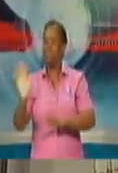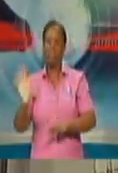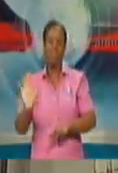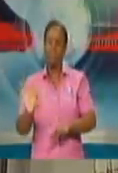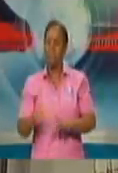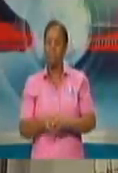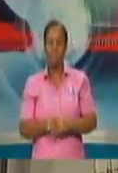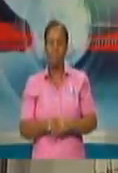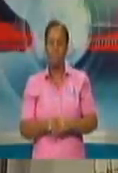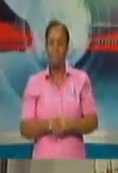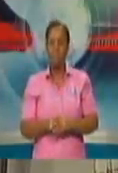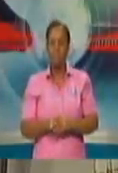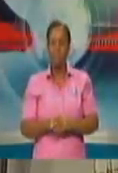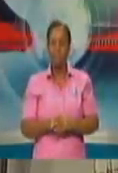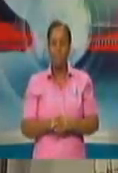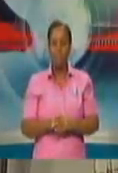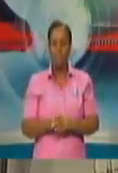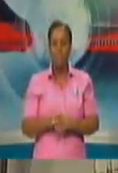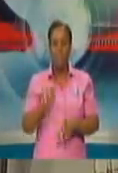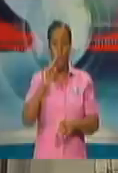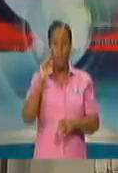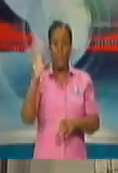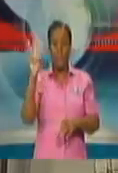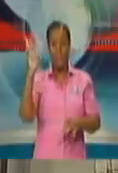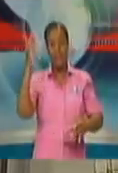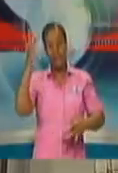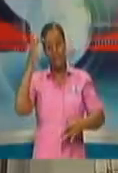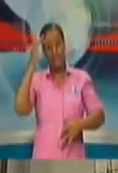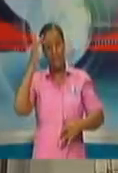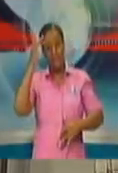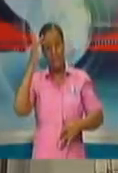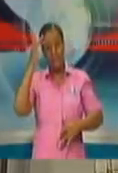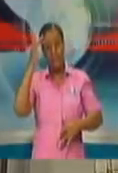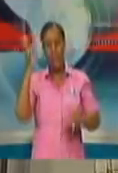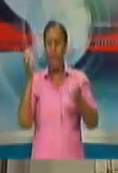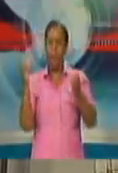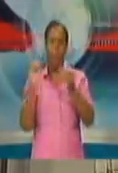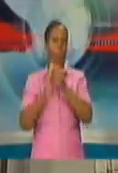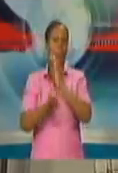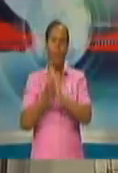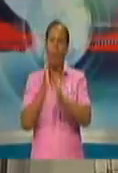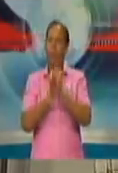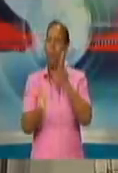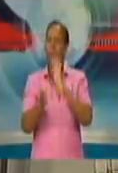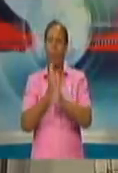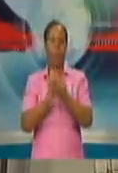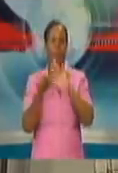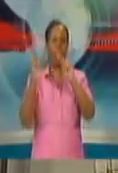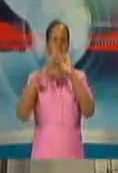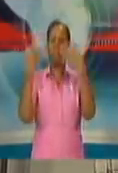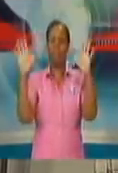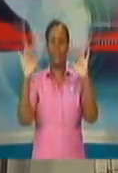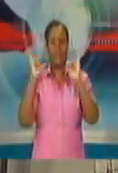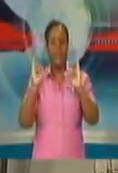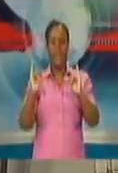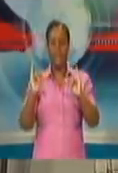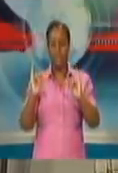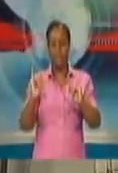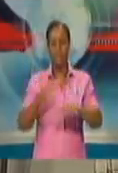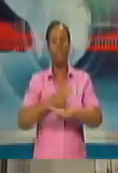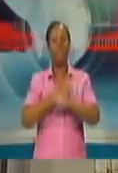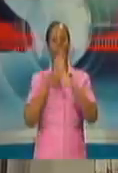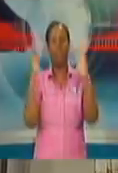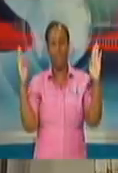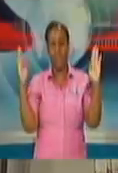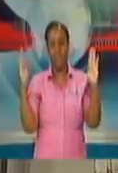that we have as positive. This morning, I am speaking directly to Mr. and